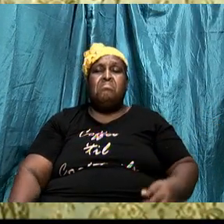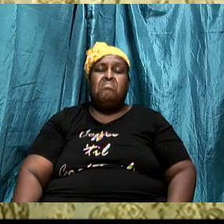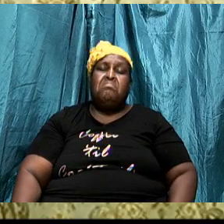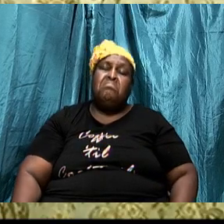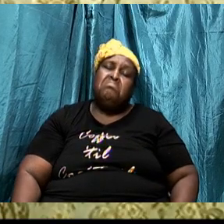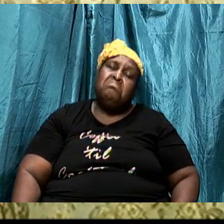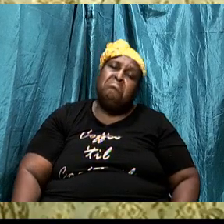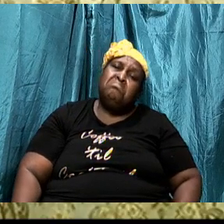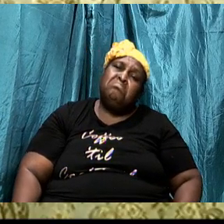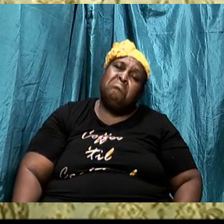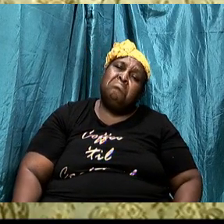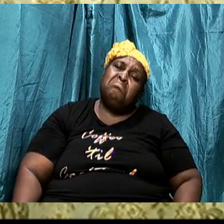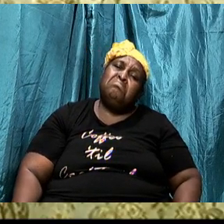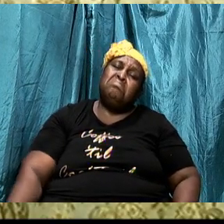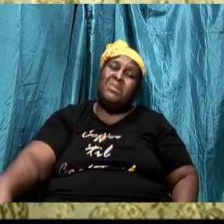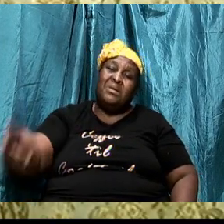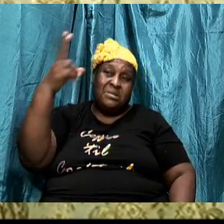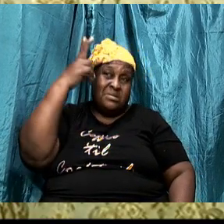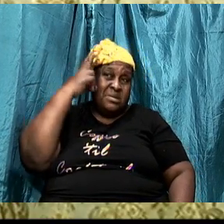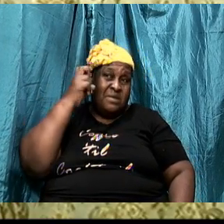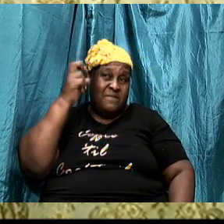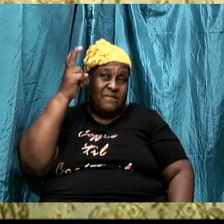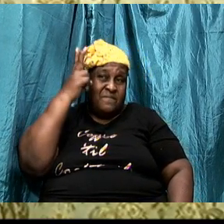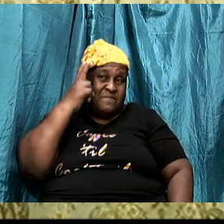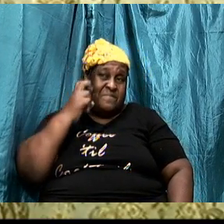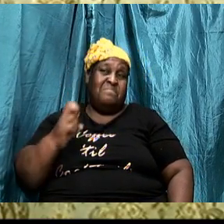hallelujah and the adversary